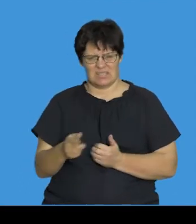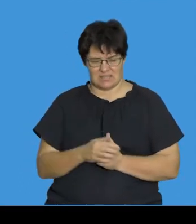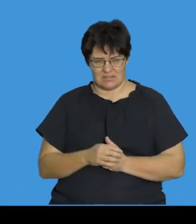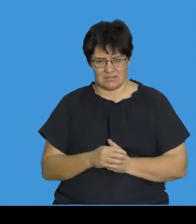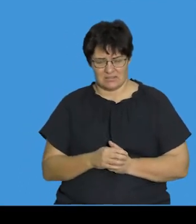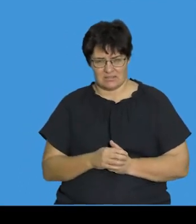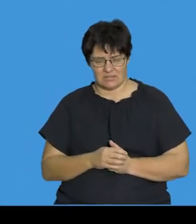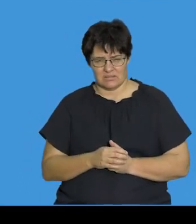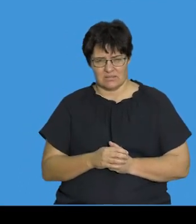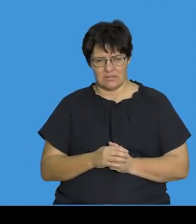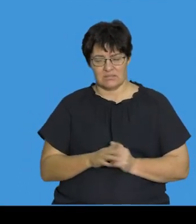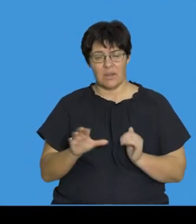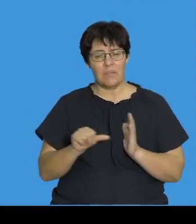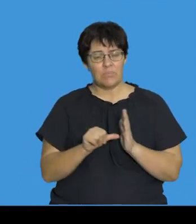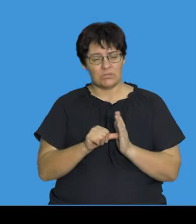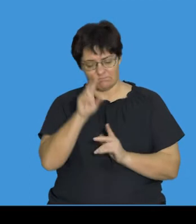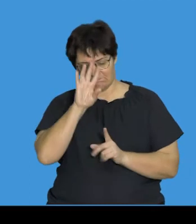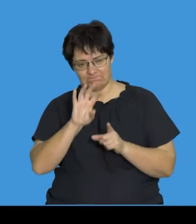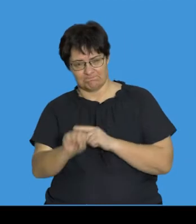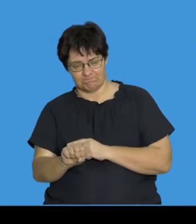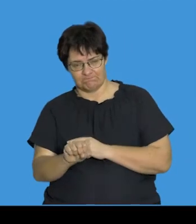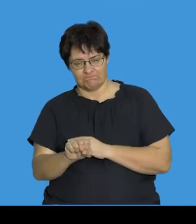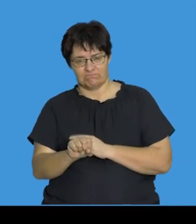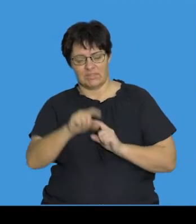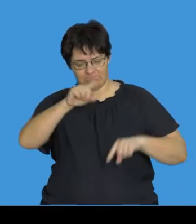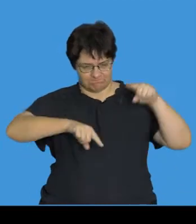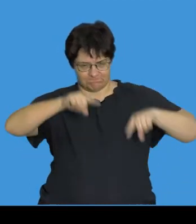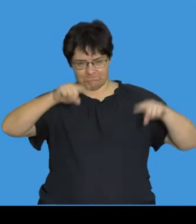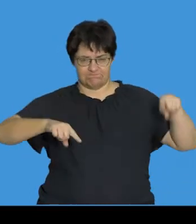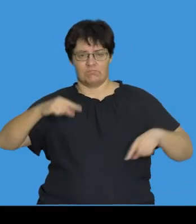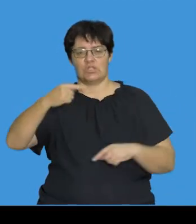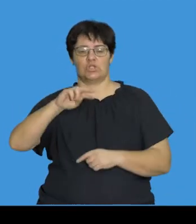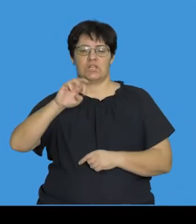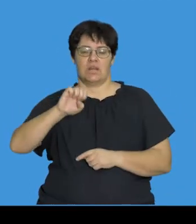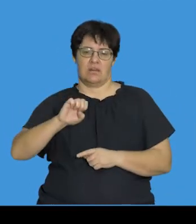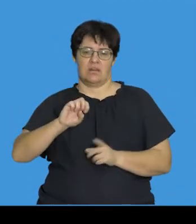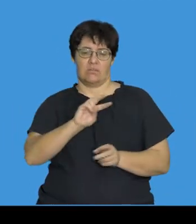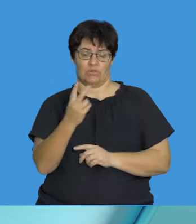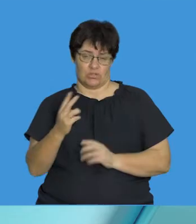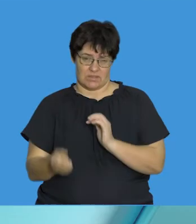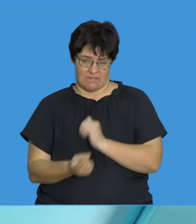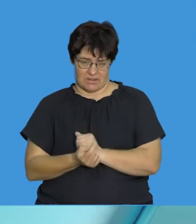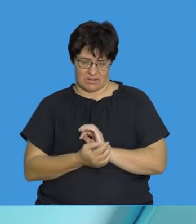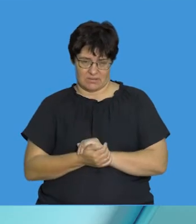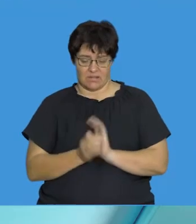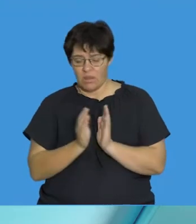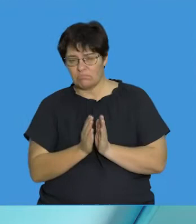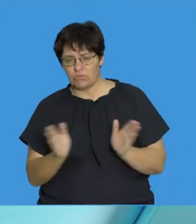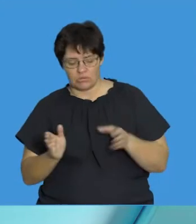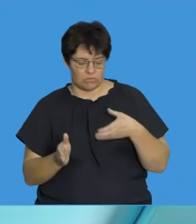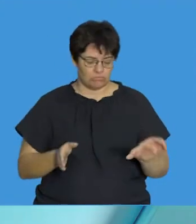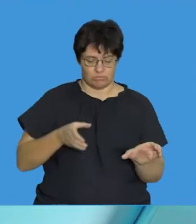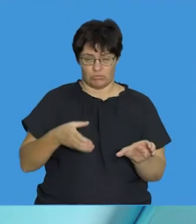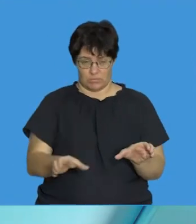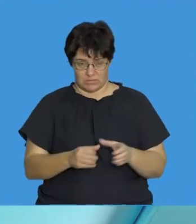unpack what gene mutations are, it's important that we recognize that there are different types of gene mutations. And I'll broadly classify